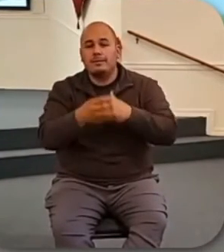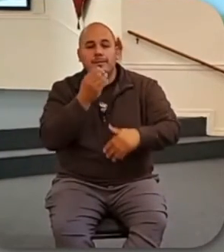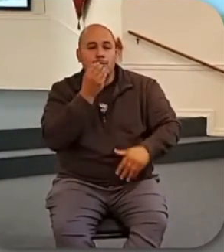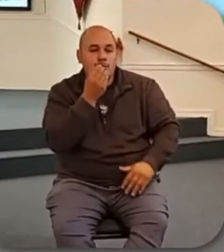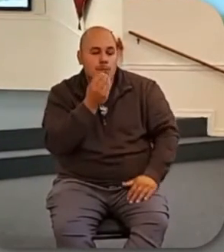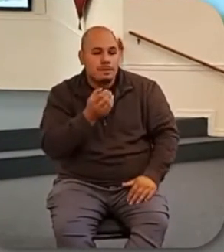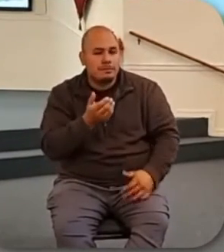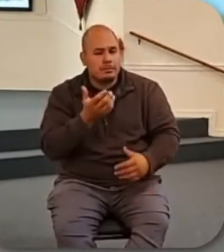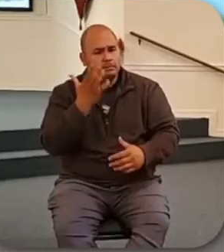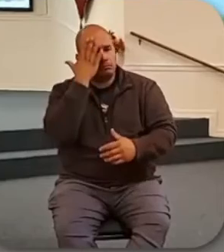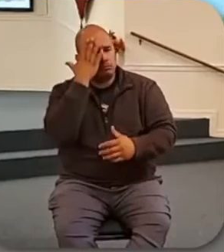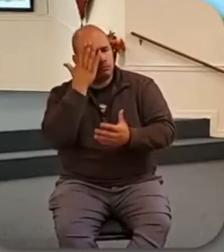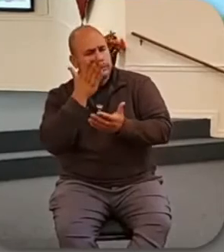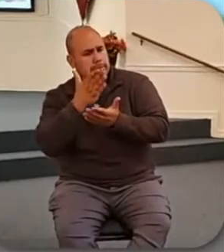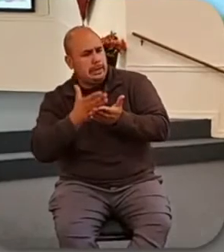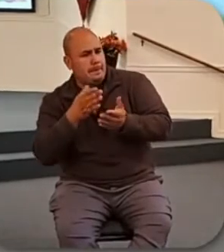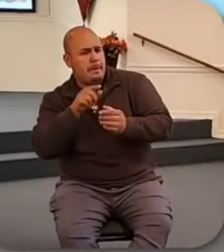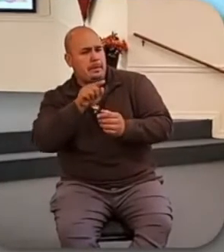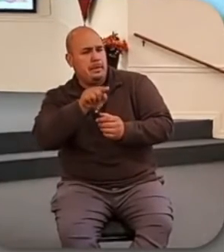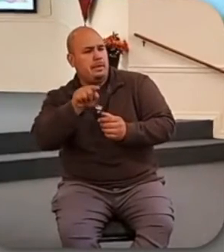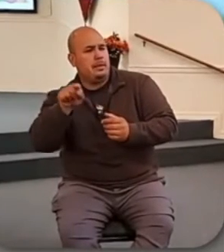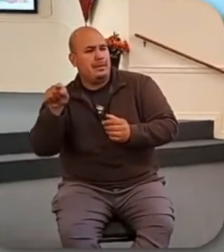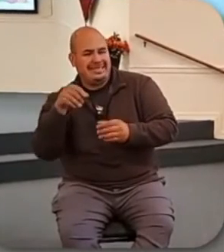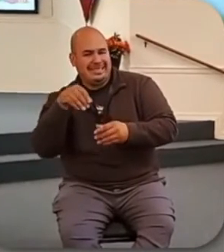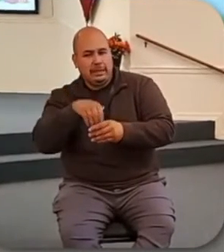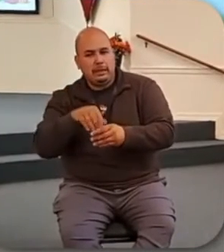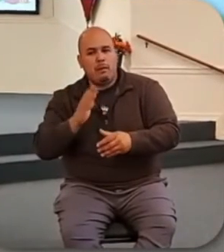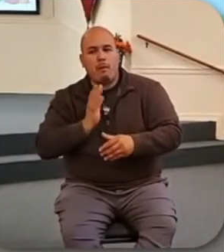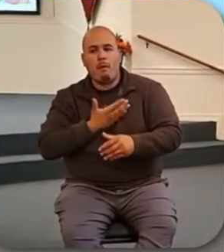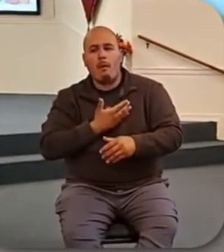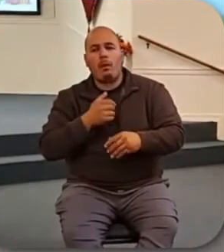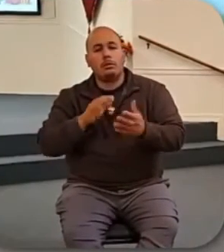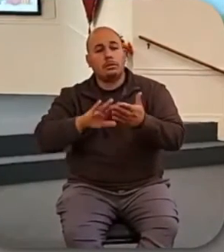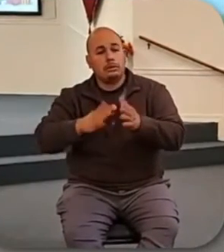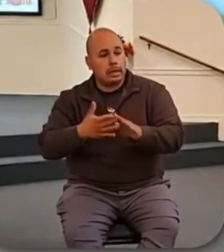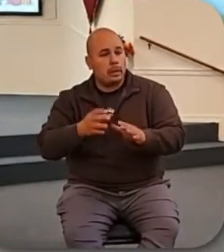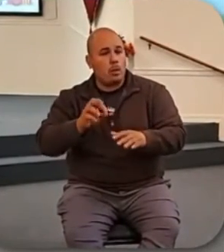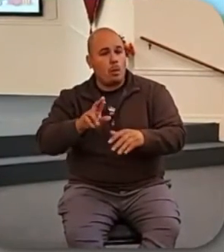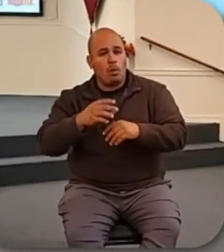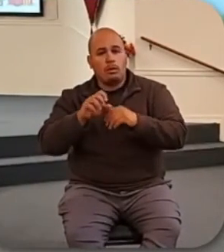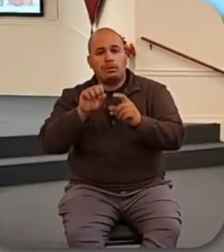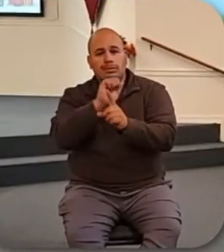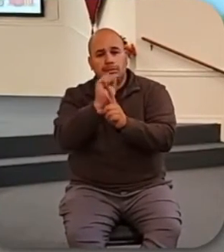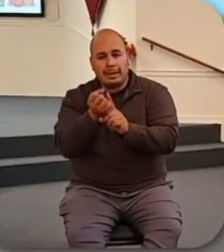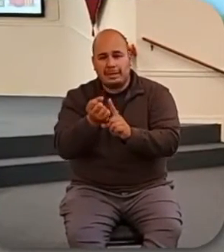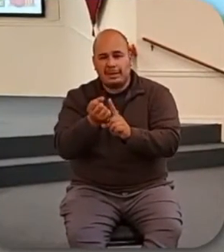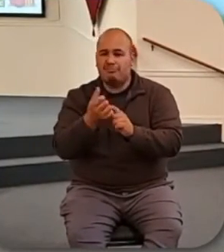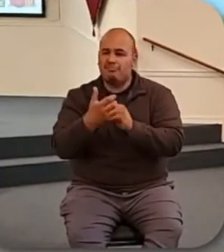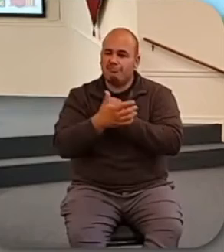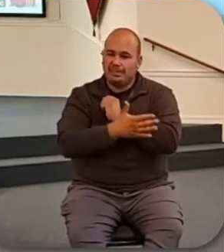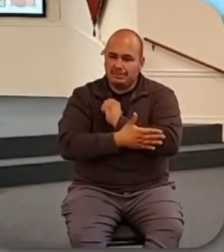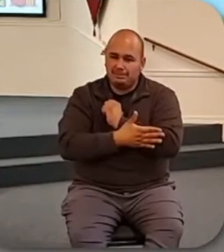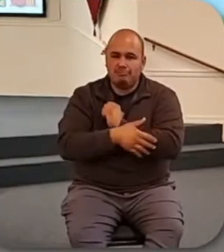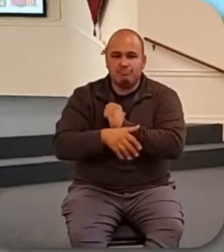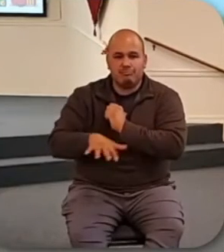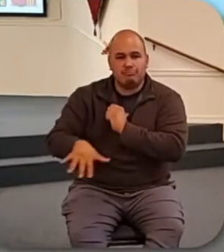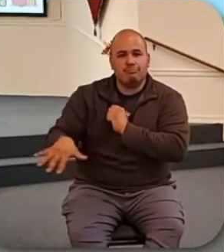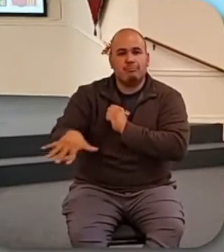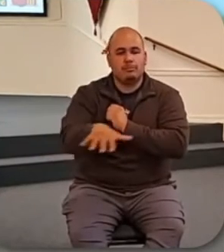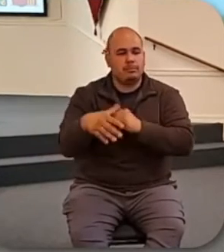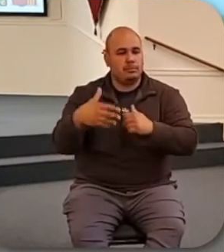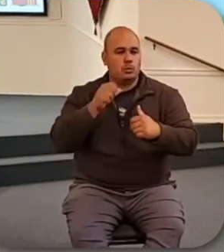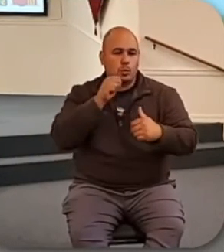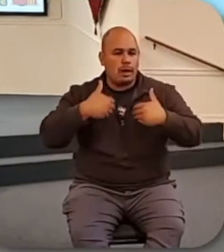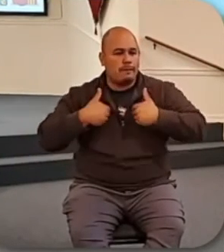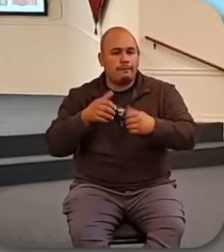that there are some even in our society and even in our city and our county who do not have enough food and we pray